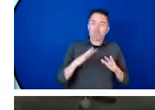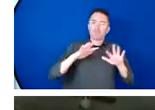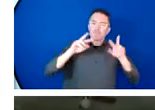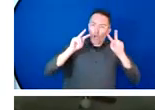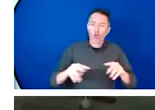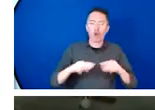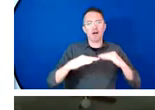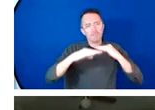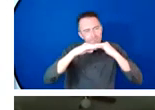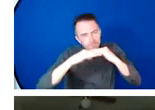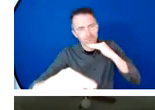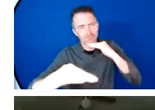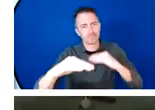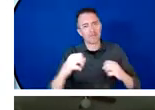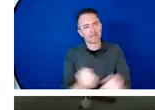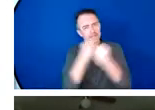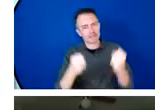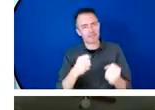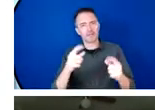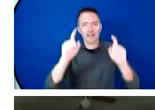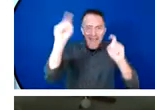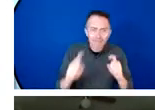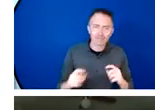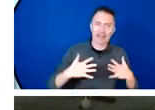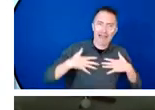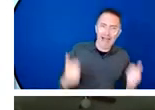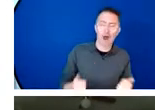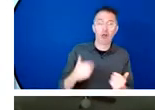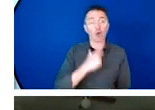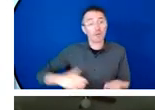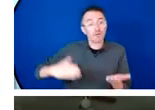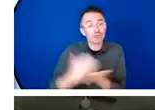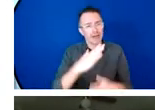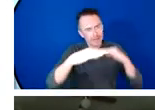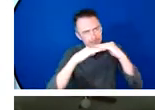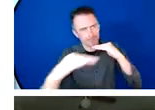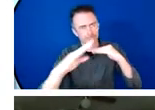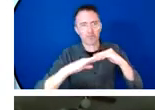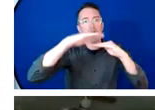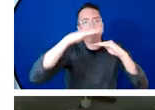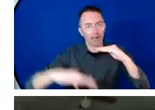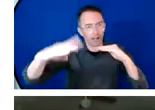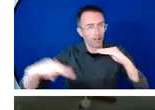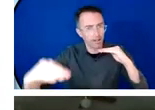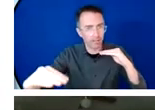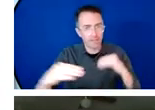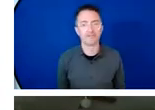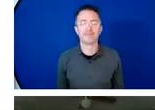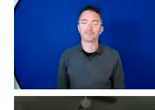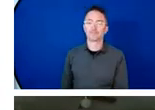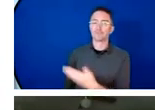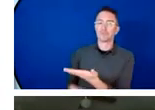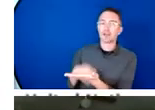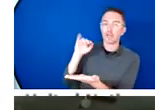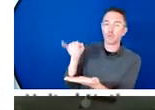Thank you, Jennifer. Thank you. And I had wanted you to close out, but I will do that then. So really, on behalf of